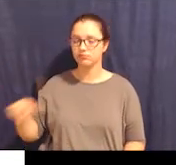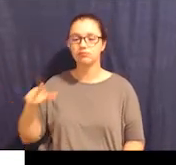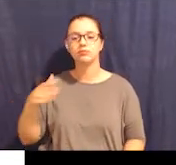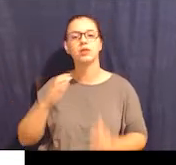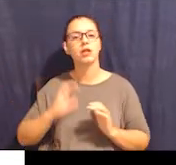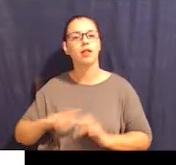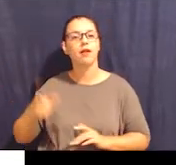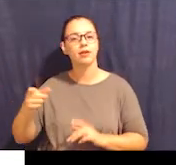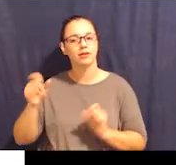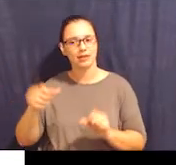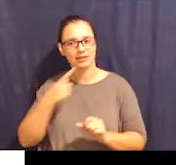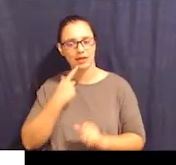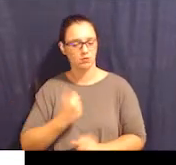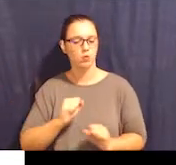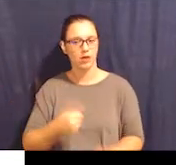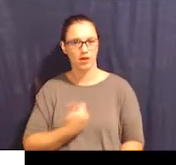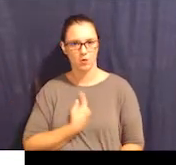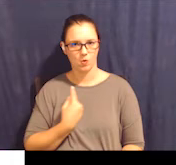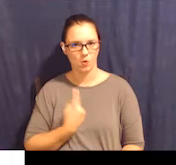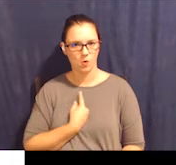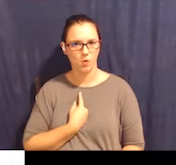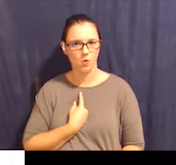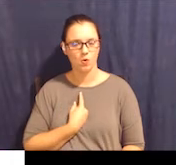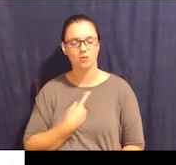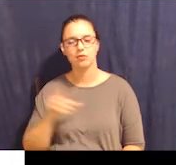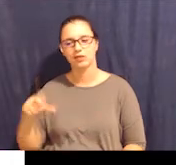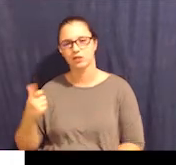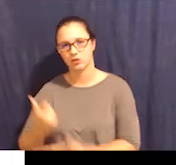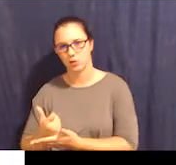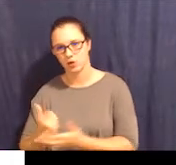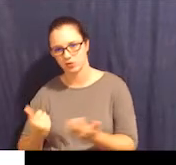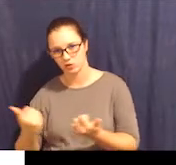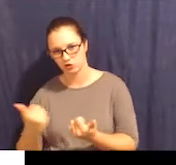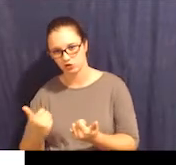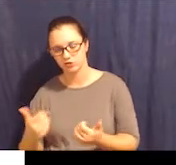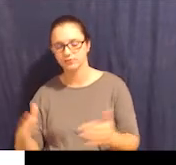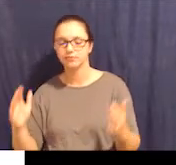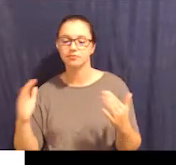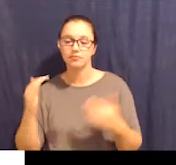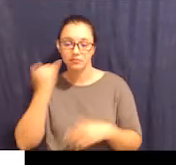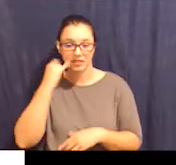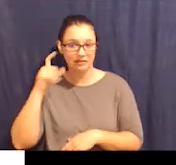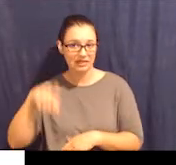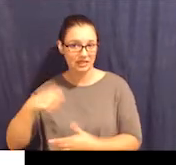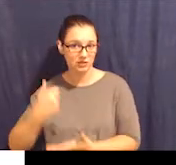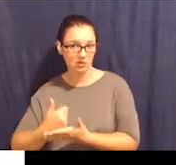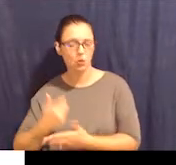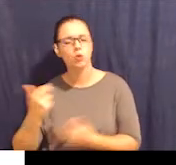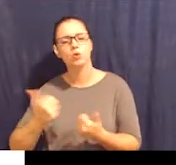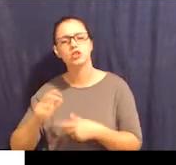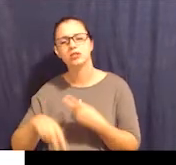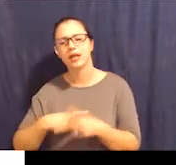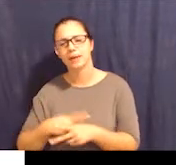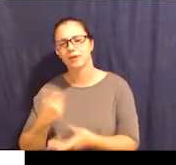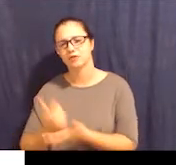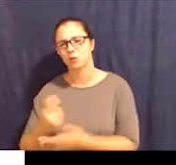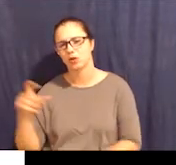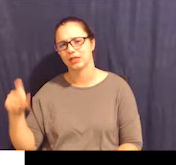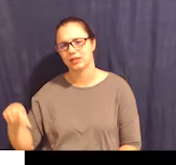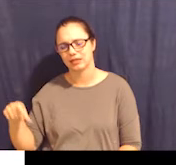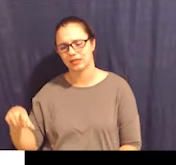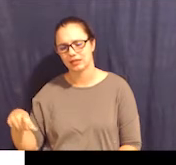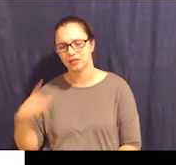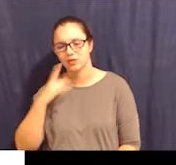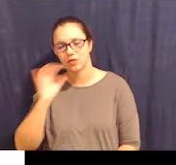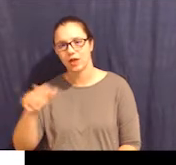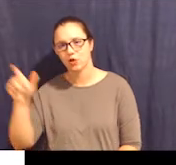my client will be able to say, I can do it alone, or I need support. And then if I need support, what kind of support do